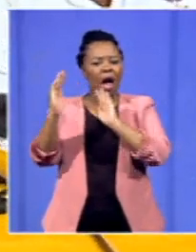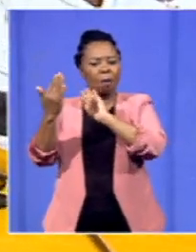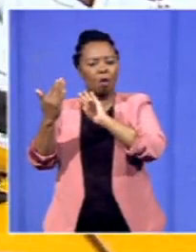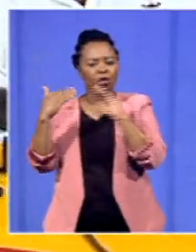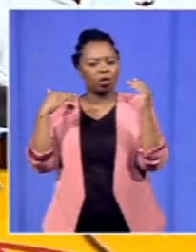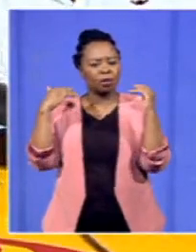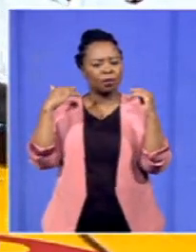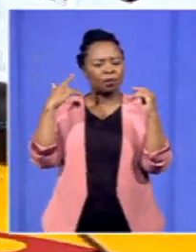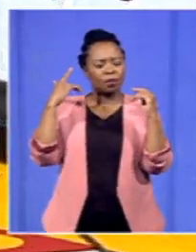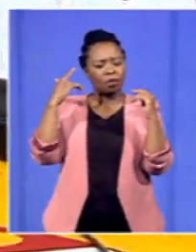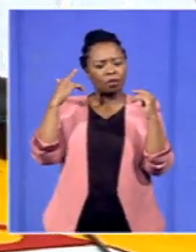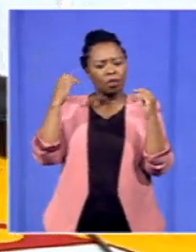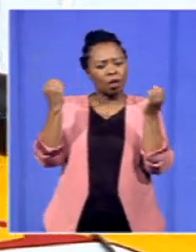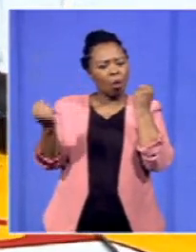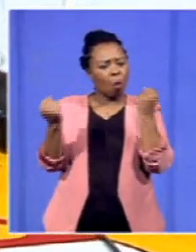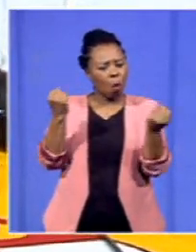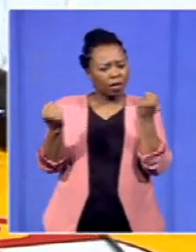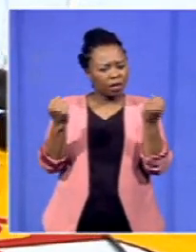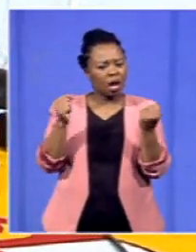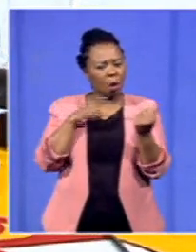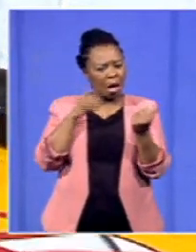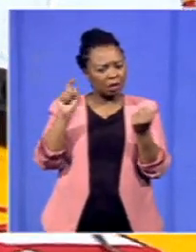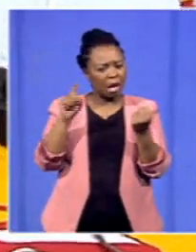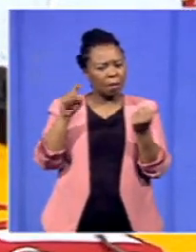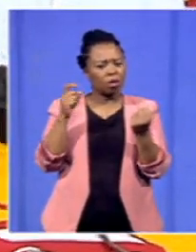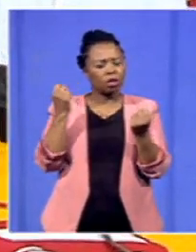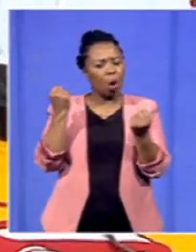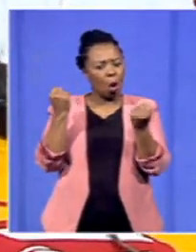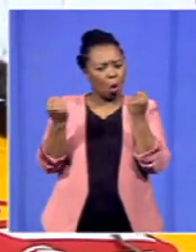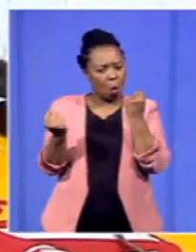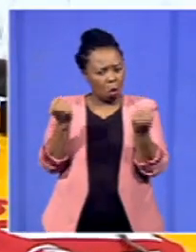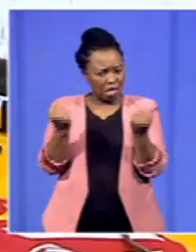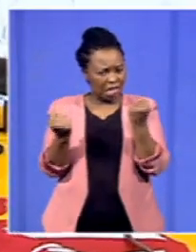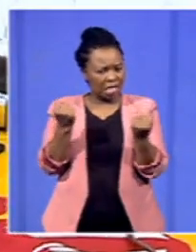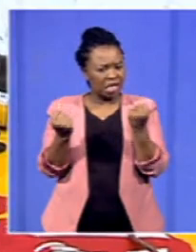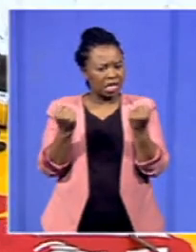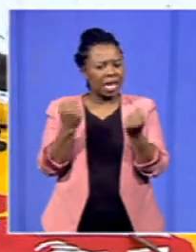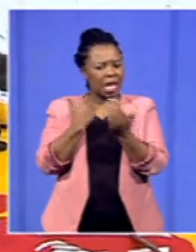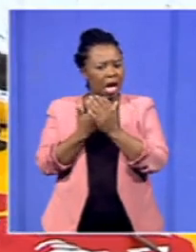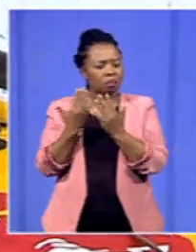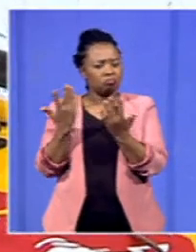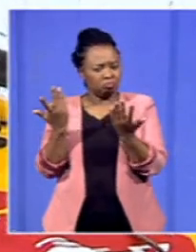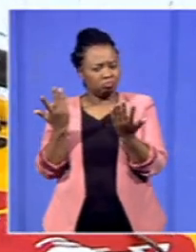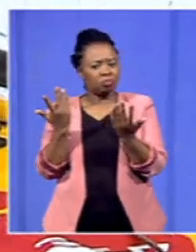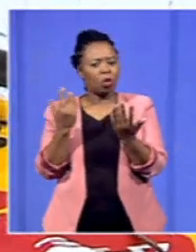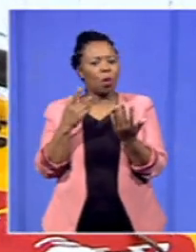because supposedly a court order if you happen to win that litigation would be more compelling